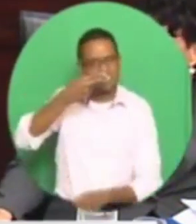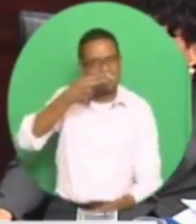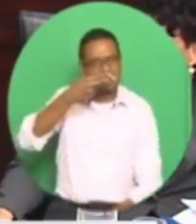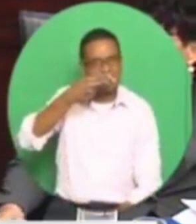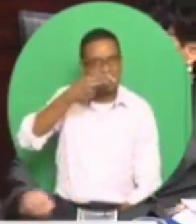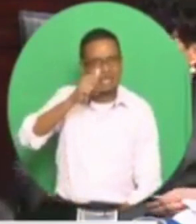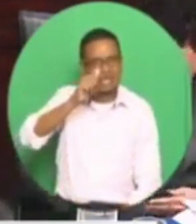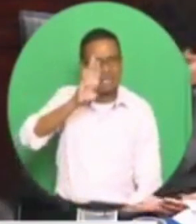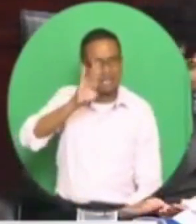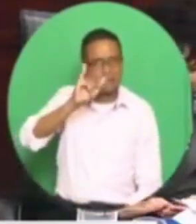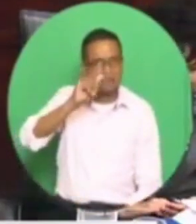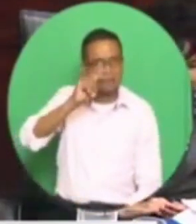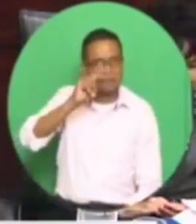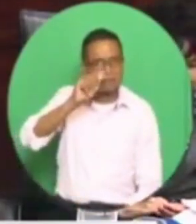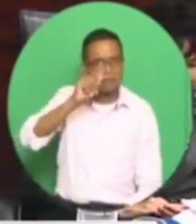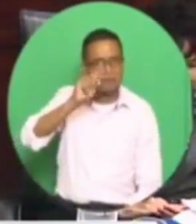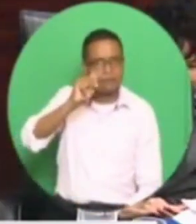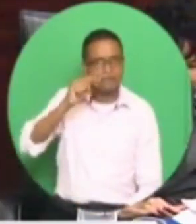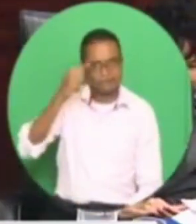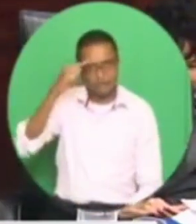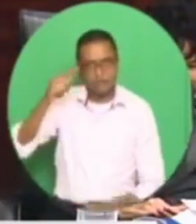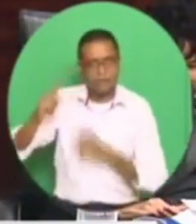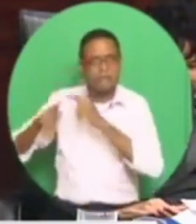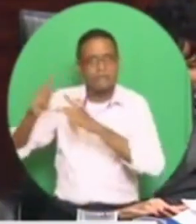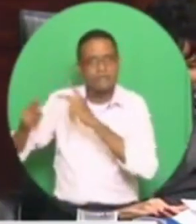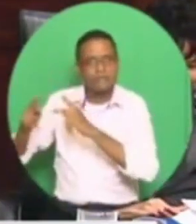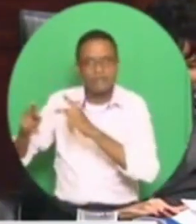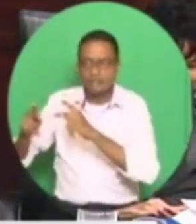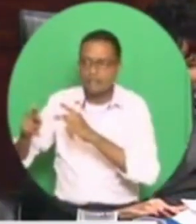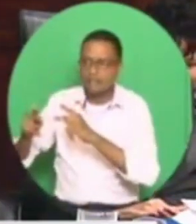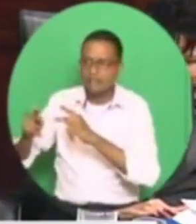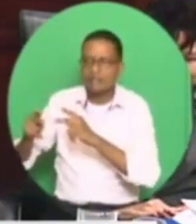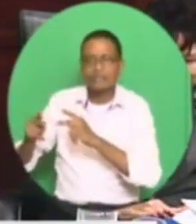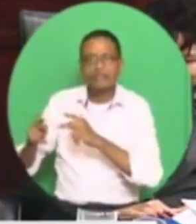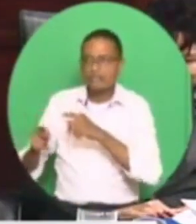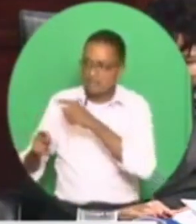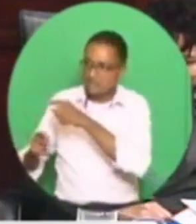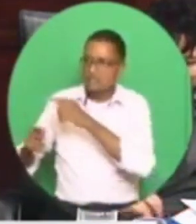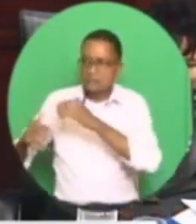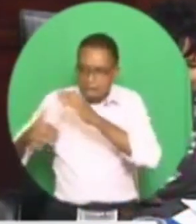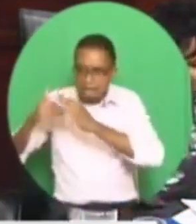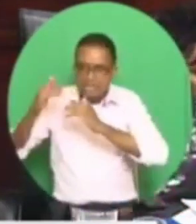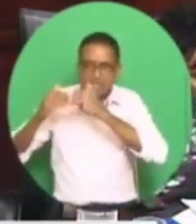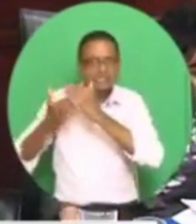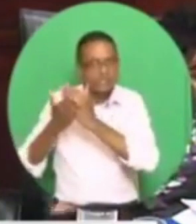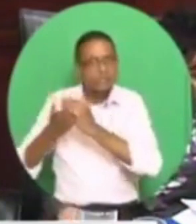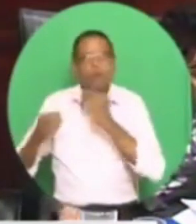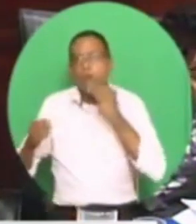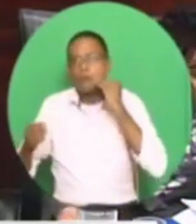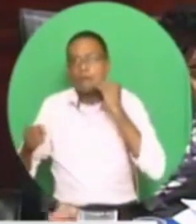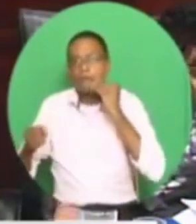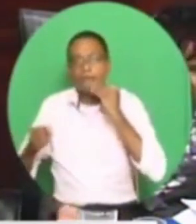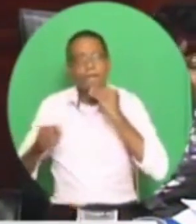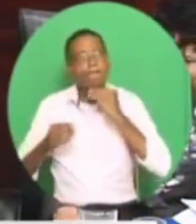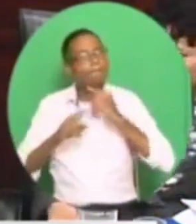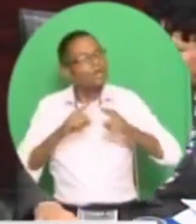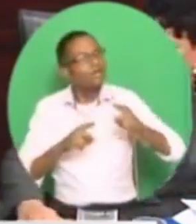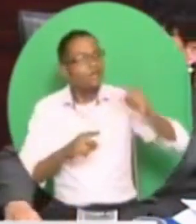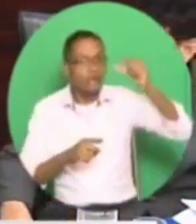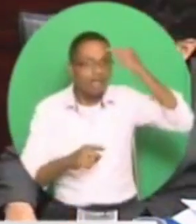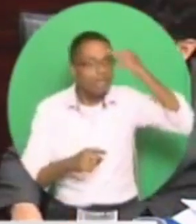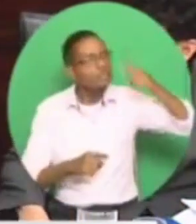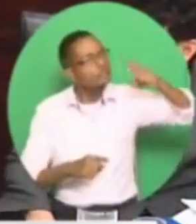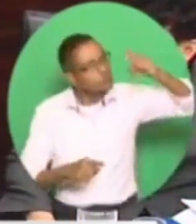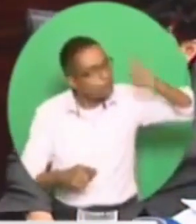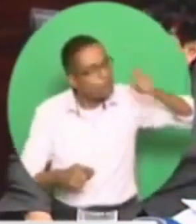for underprivileged people. And we support that. Government is meant to build more. To do more in the sector. Madam both,